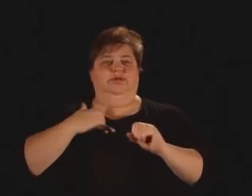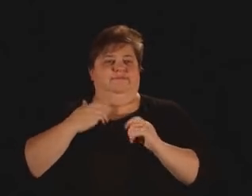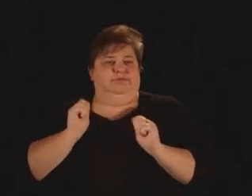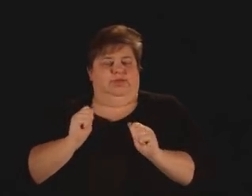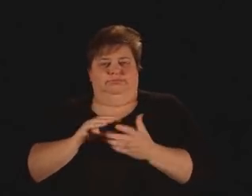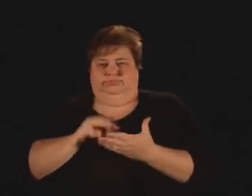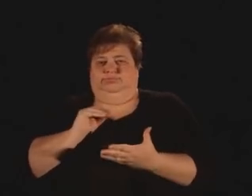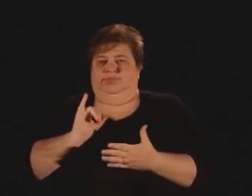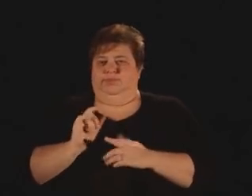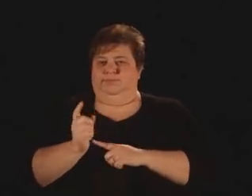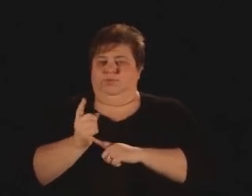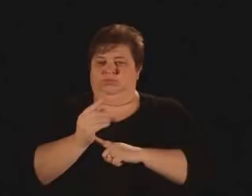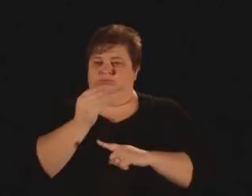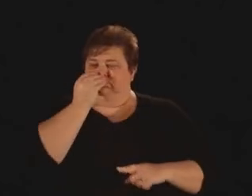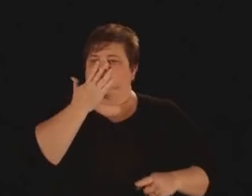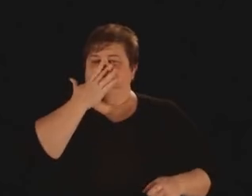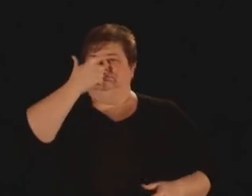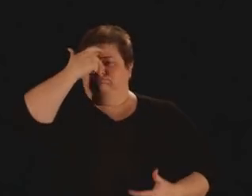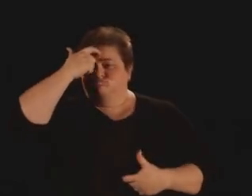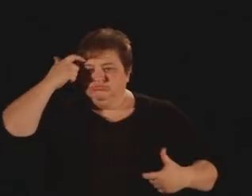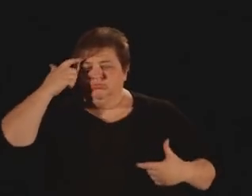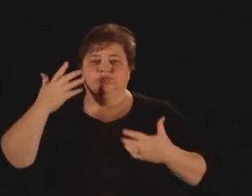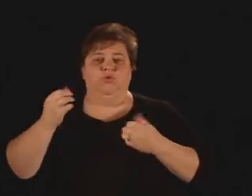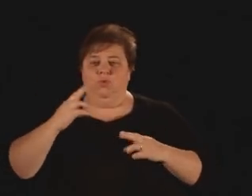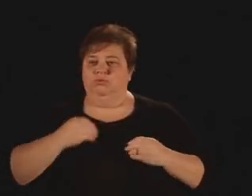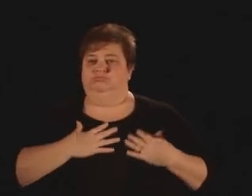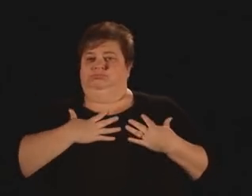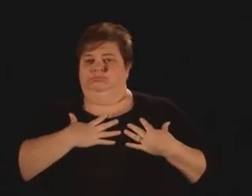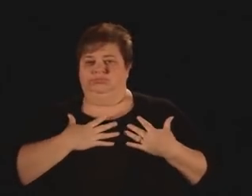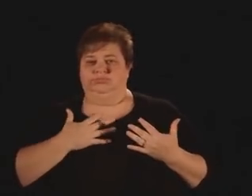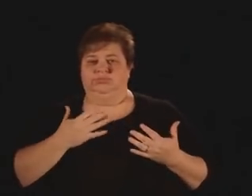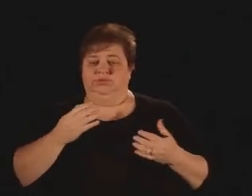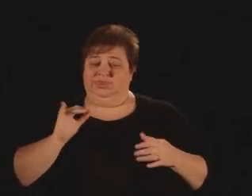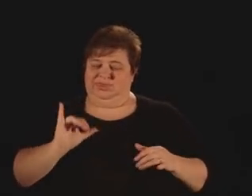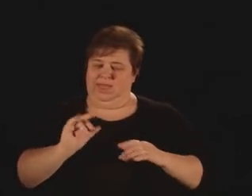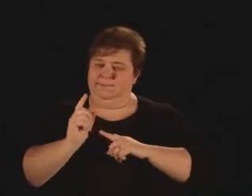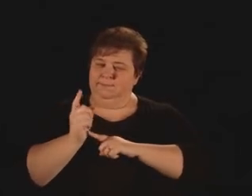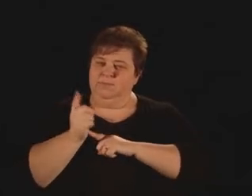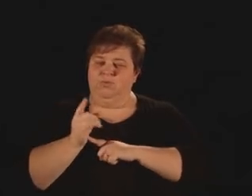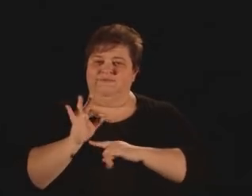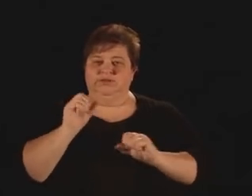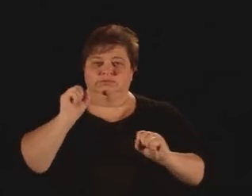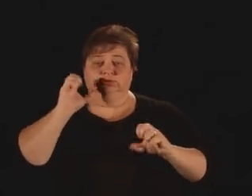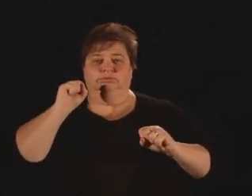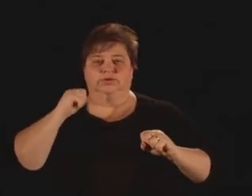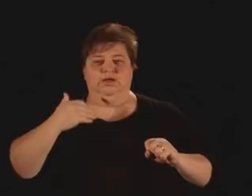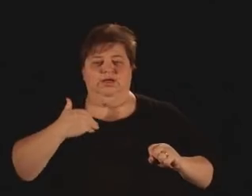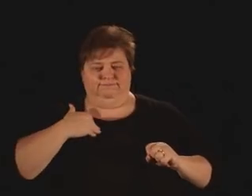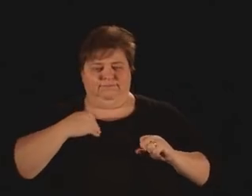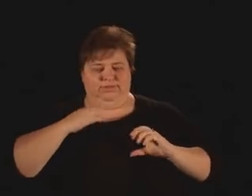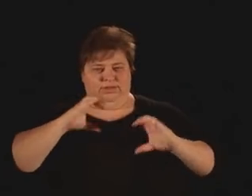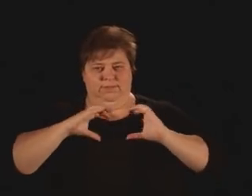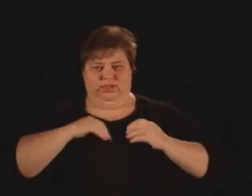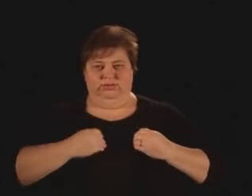Now, during a moment of surprise, we get this neurological burst of dopamine.